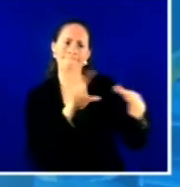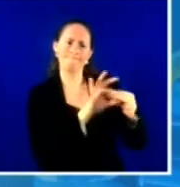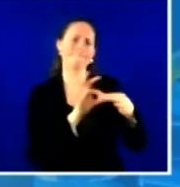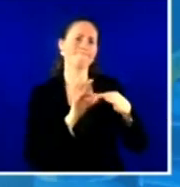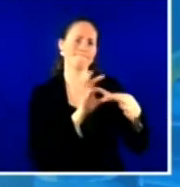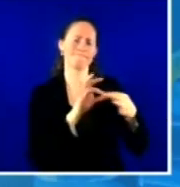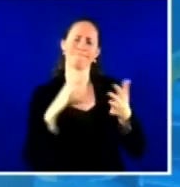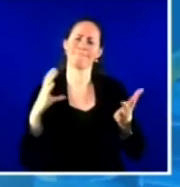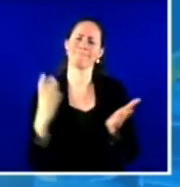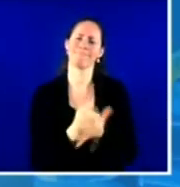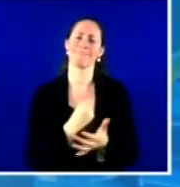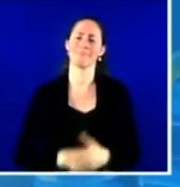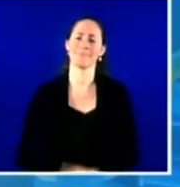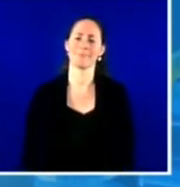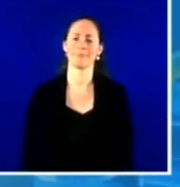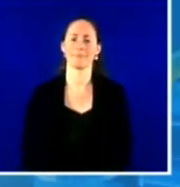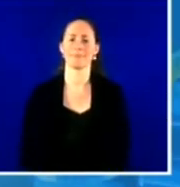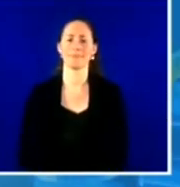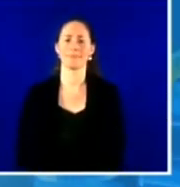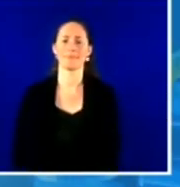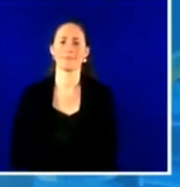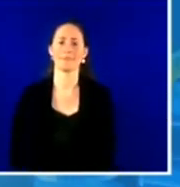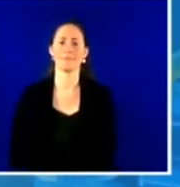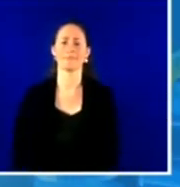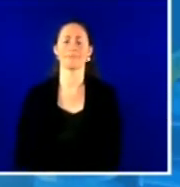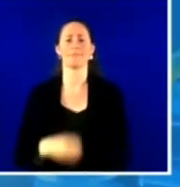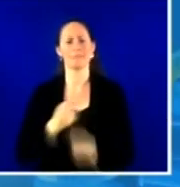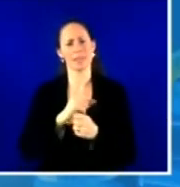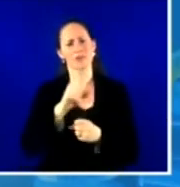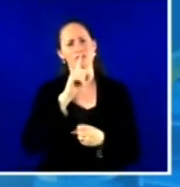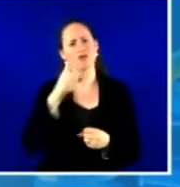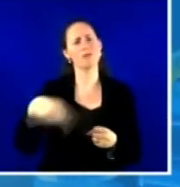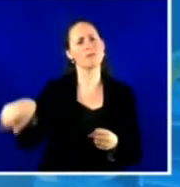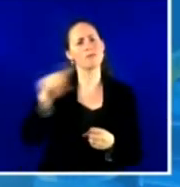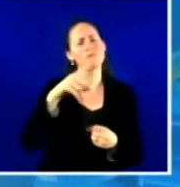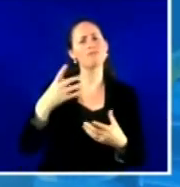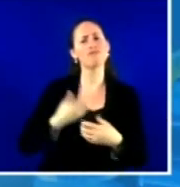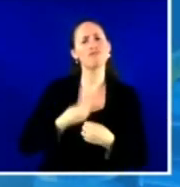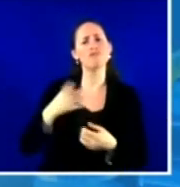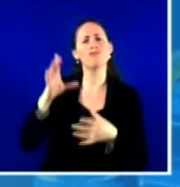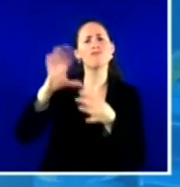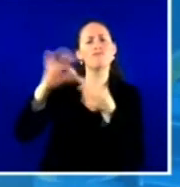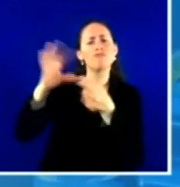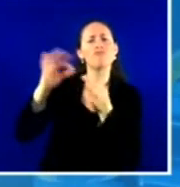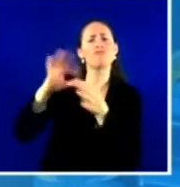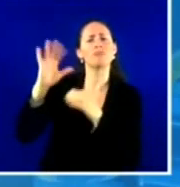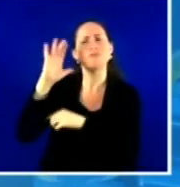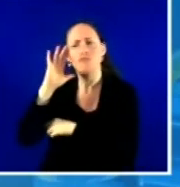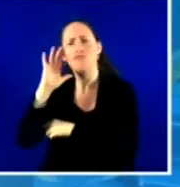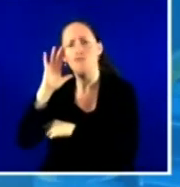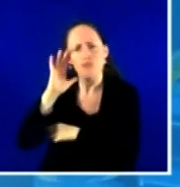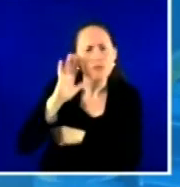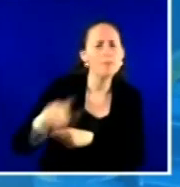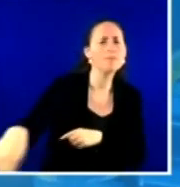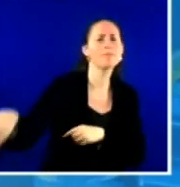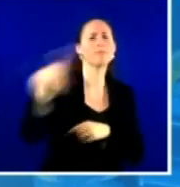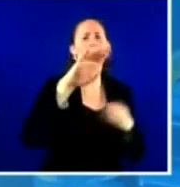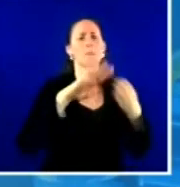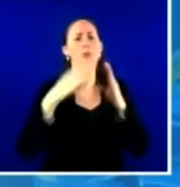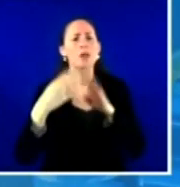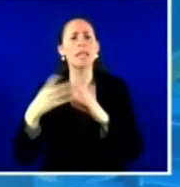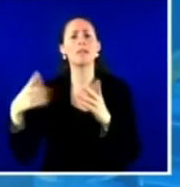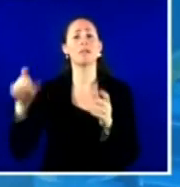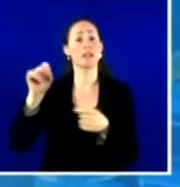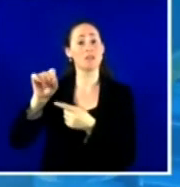make sure you're very vocal about educating your not just your patients, but your community be engaged on social media and regular